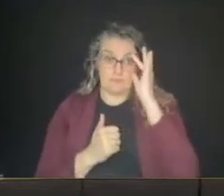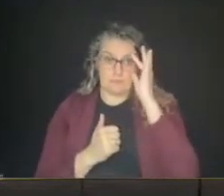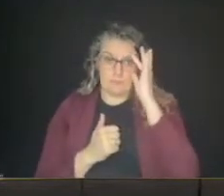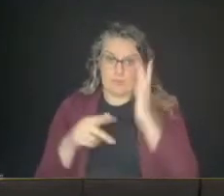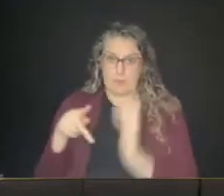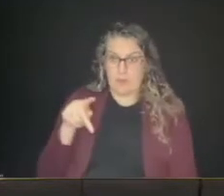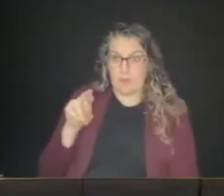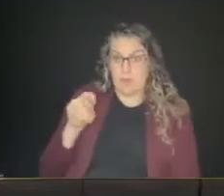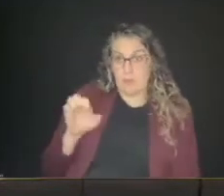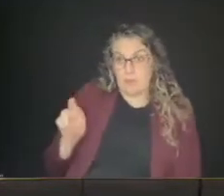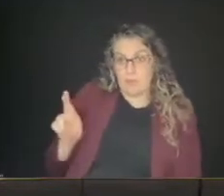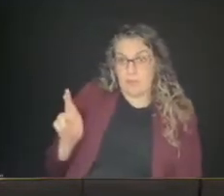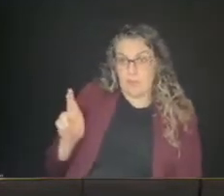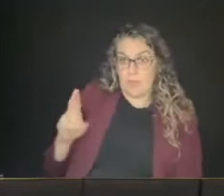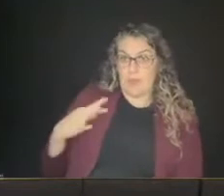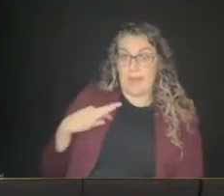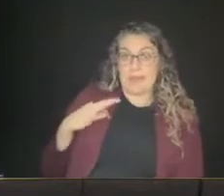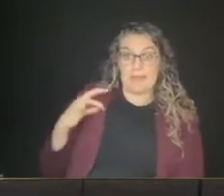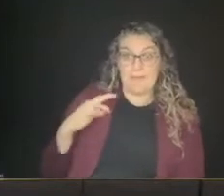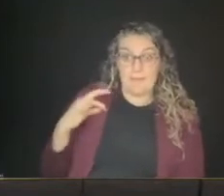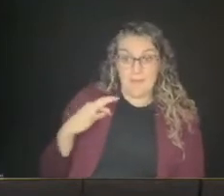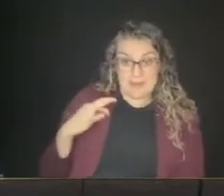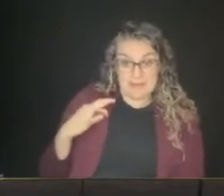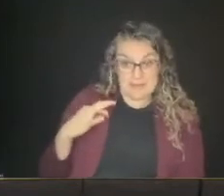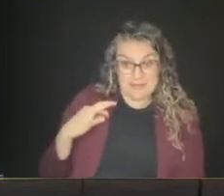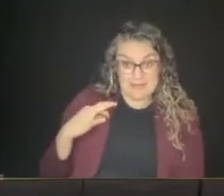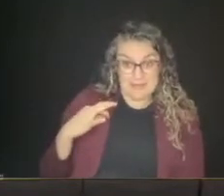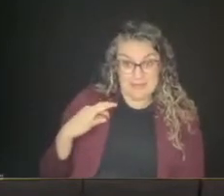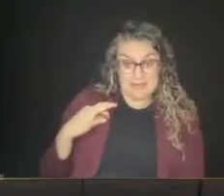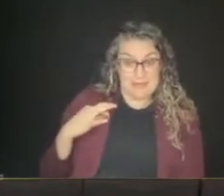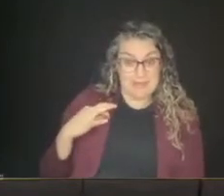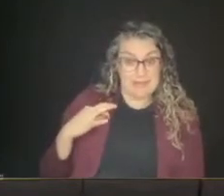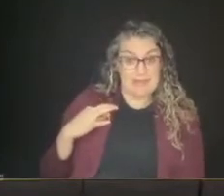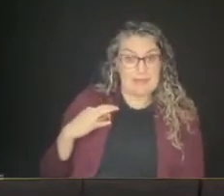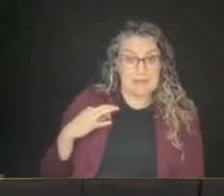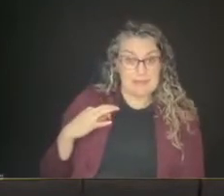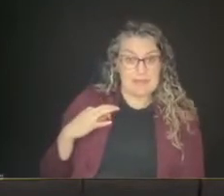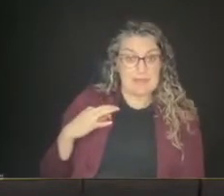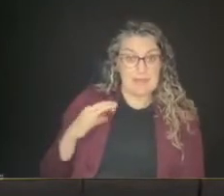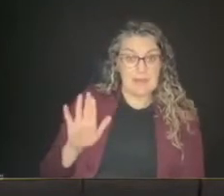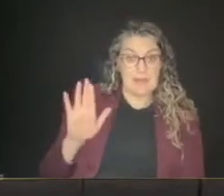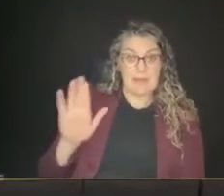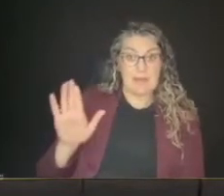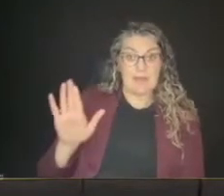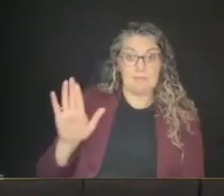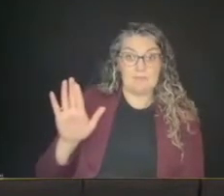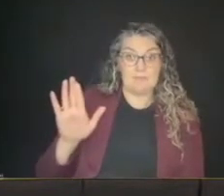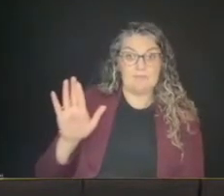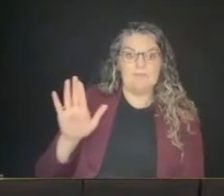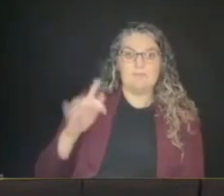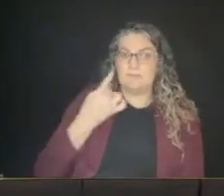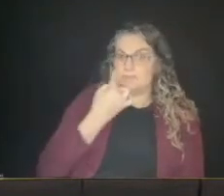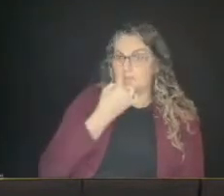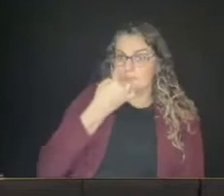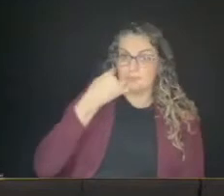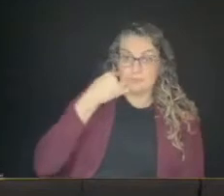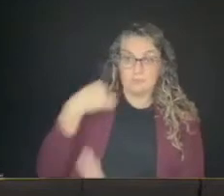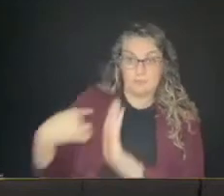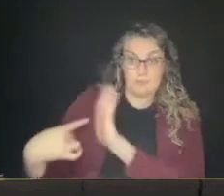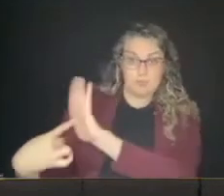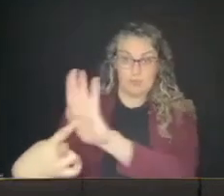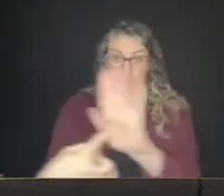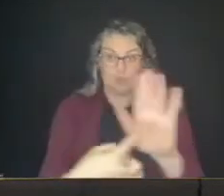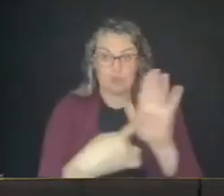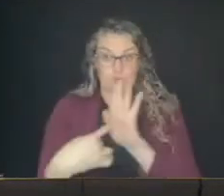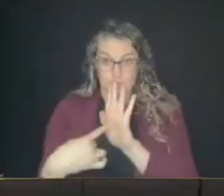has volunteered to have his nose swabbed here